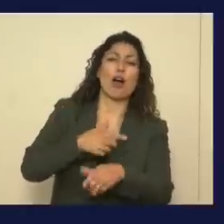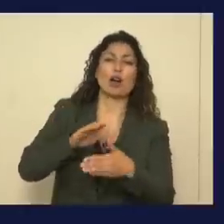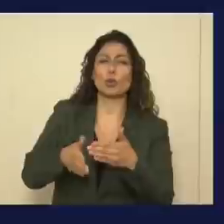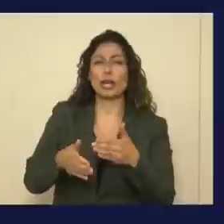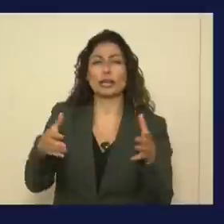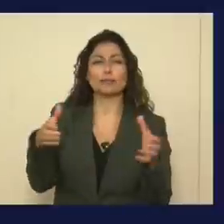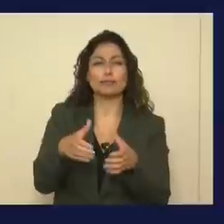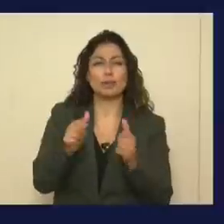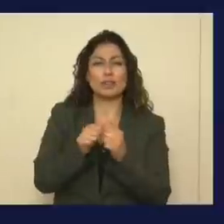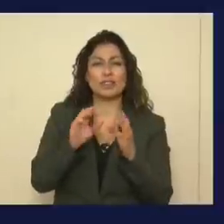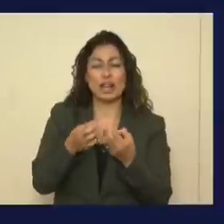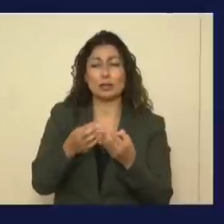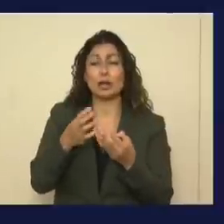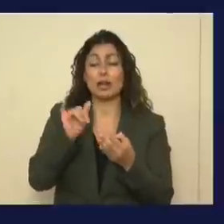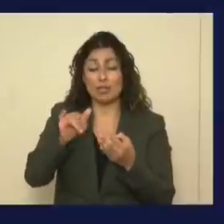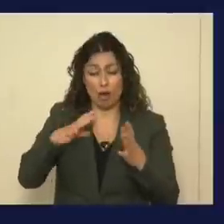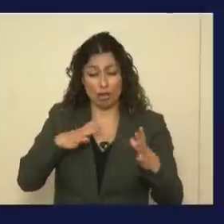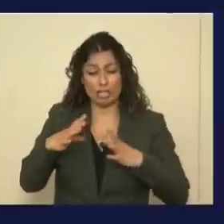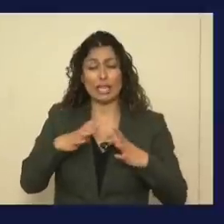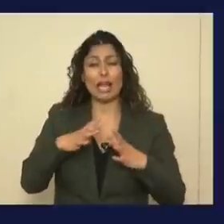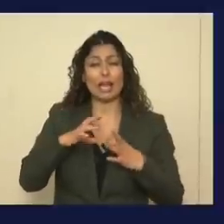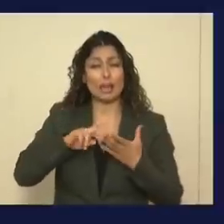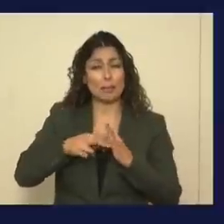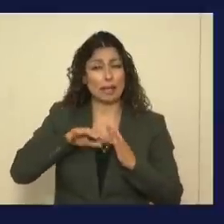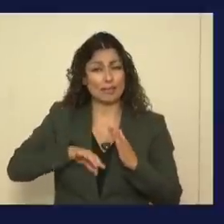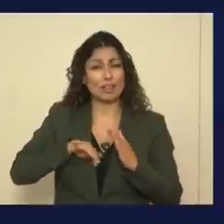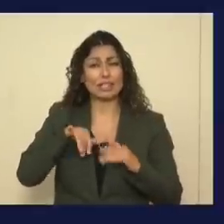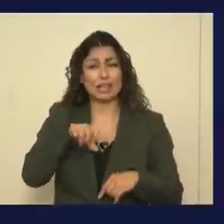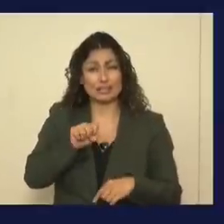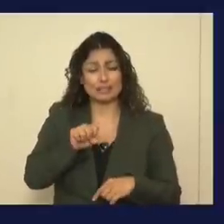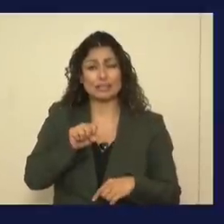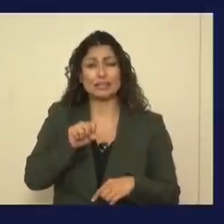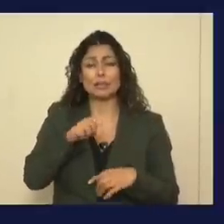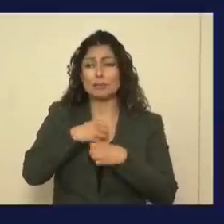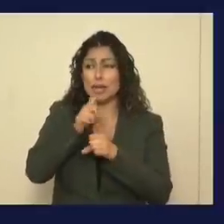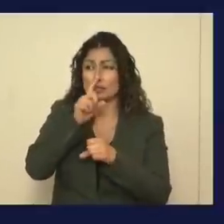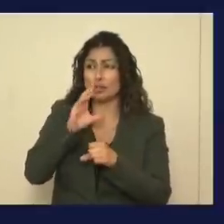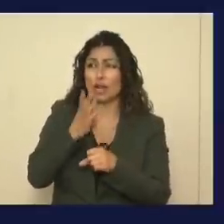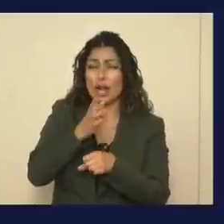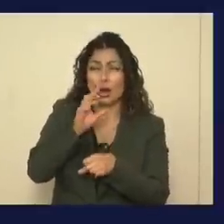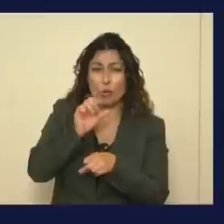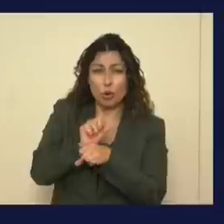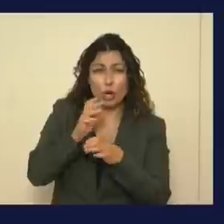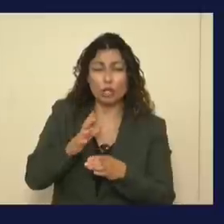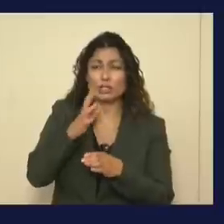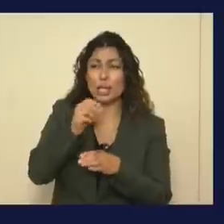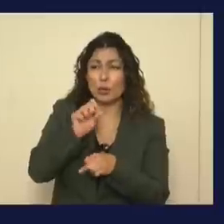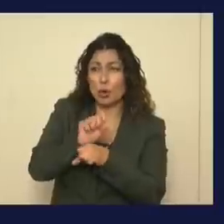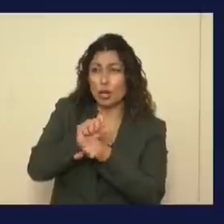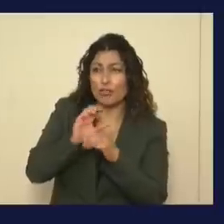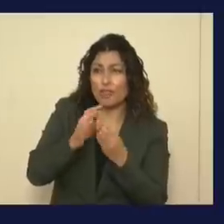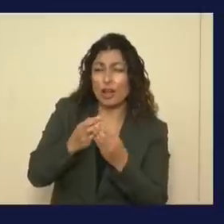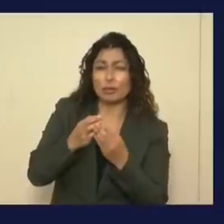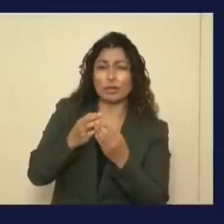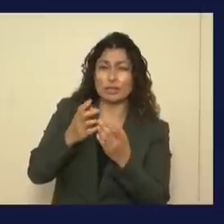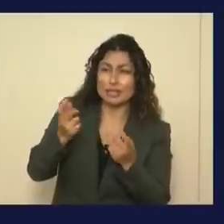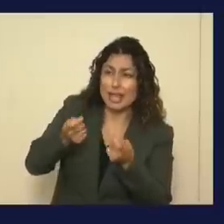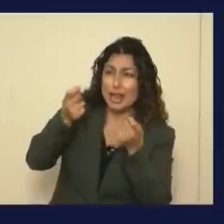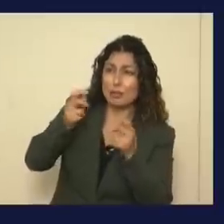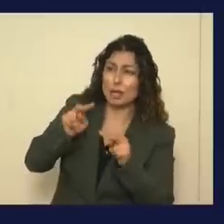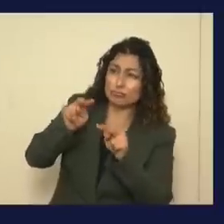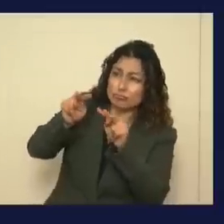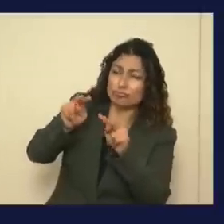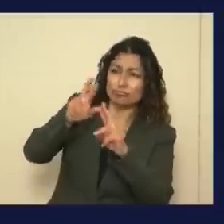a holiday that's meaningful in making sure that our workers and working families are celebrated and highlighted and that we